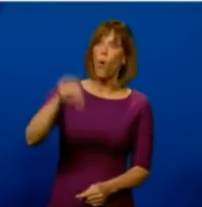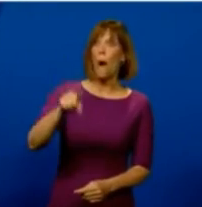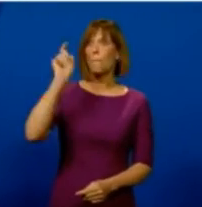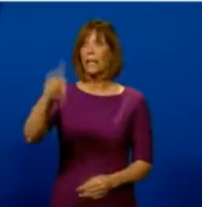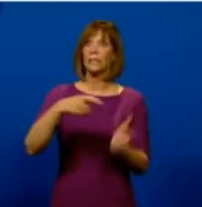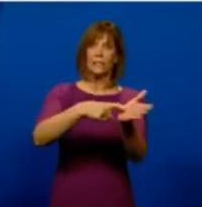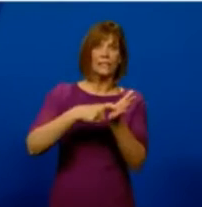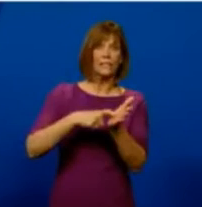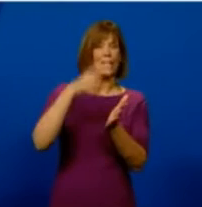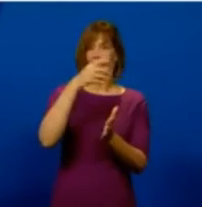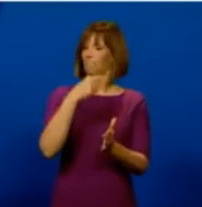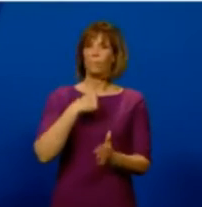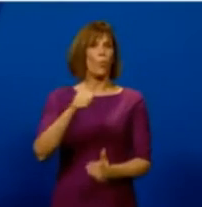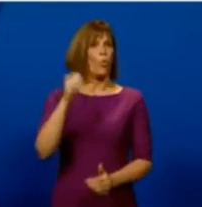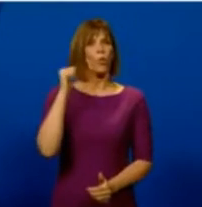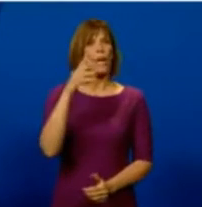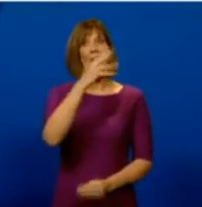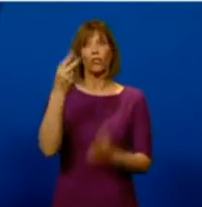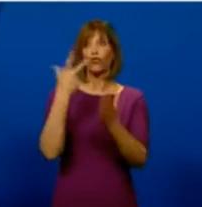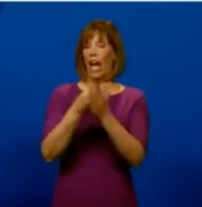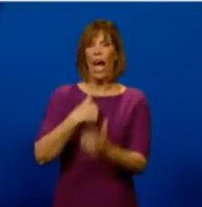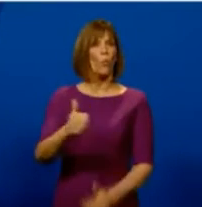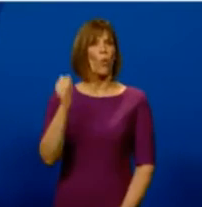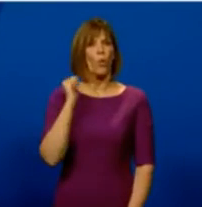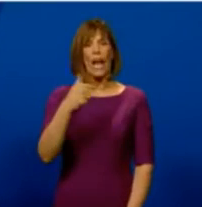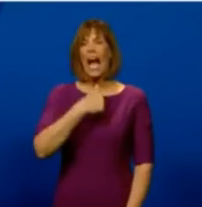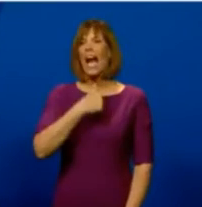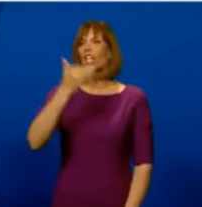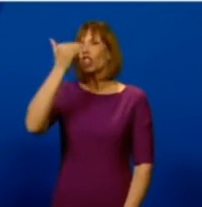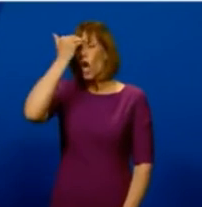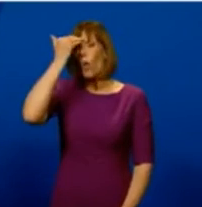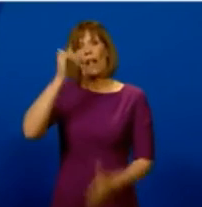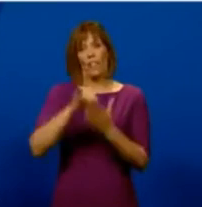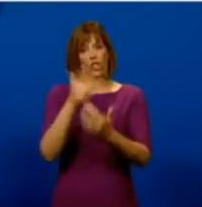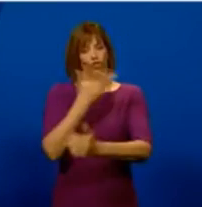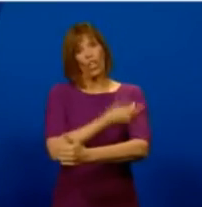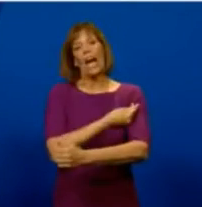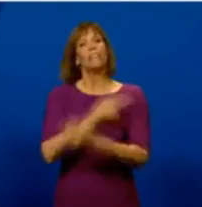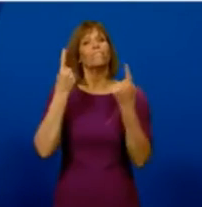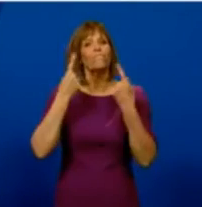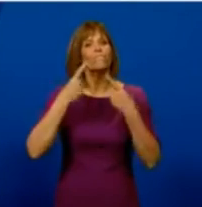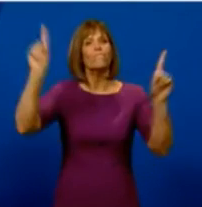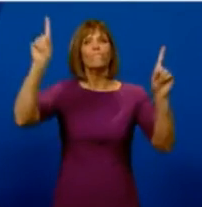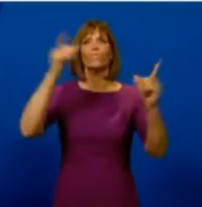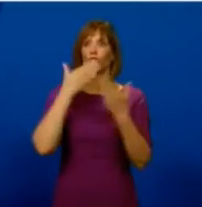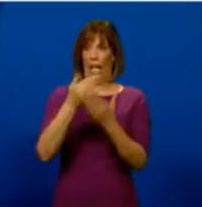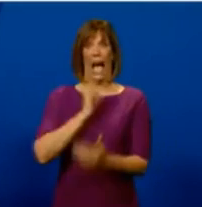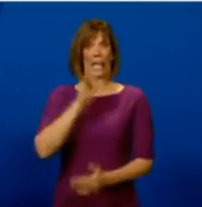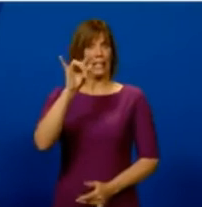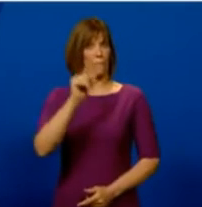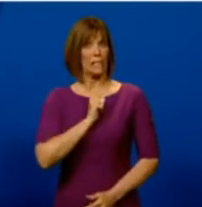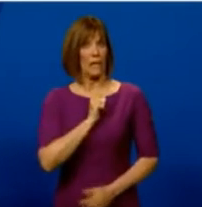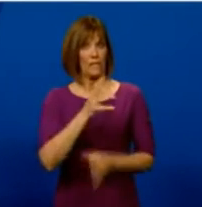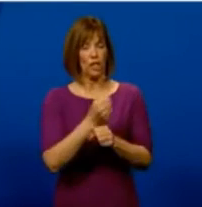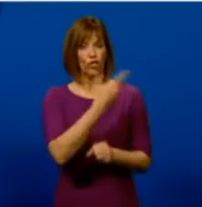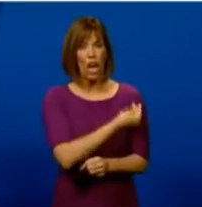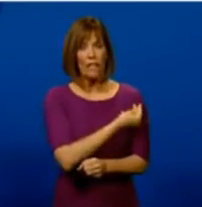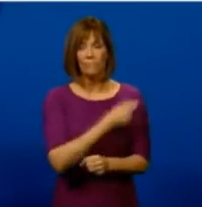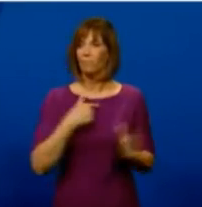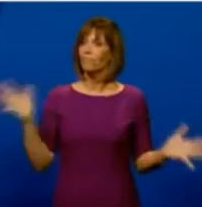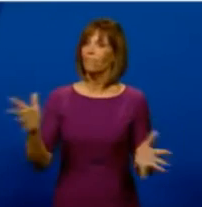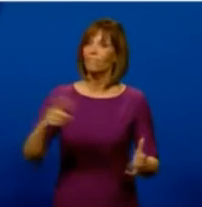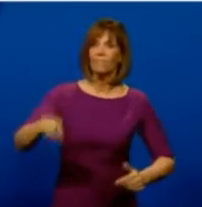is no different. While I believe in the efficacy of the vaccine enough to get it myself and encourage